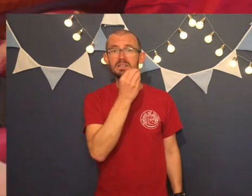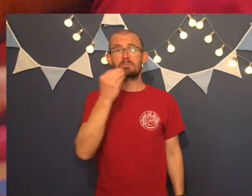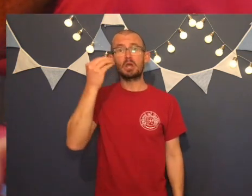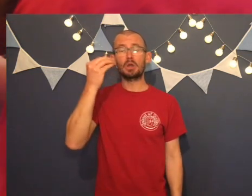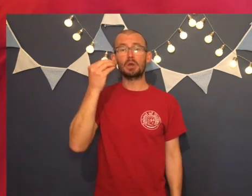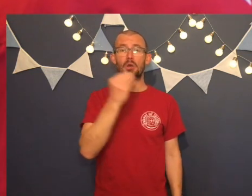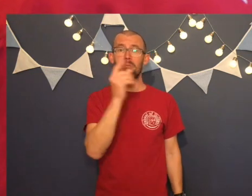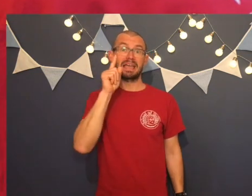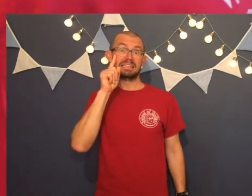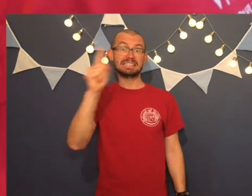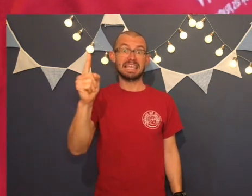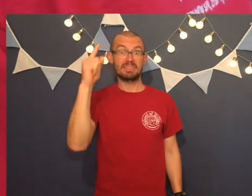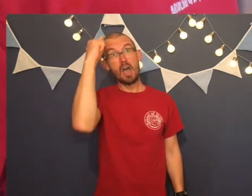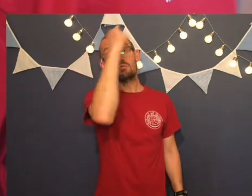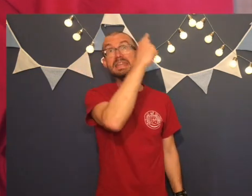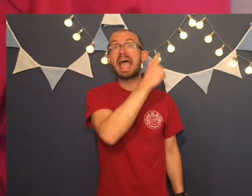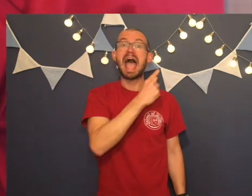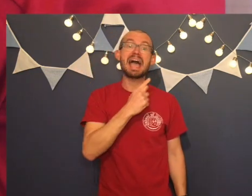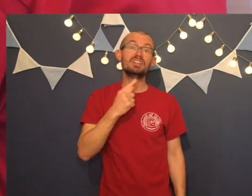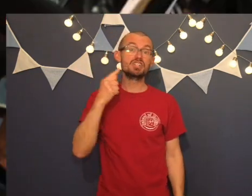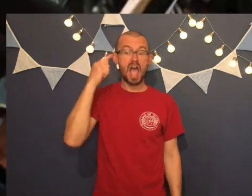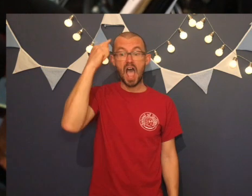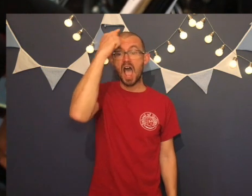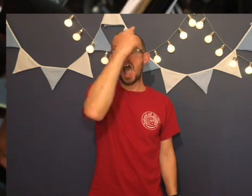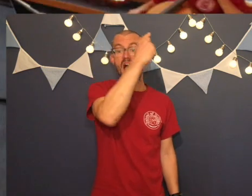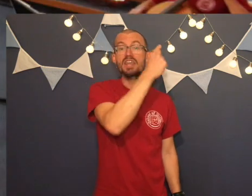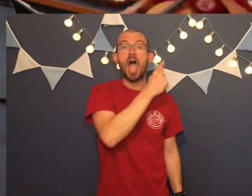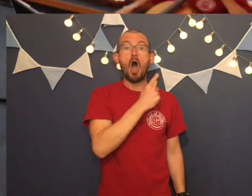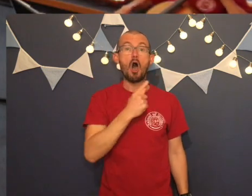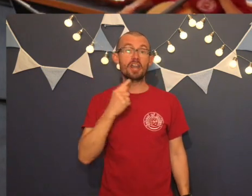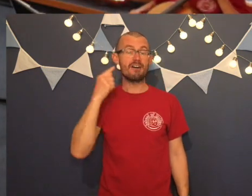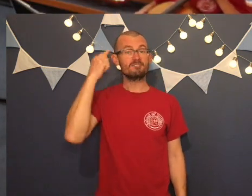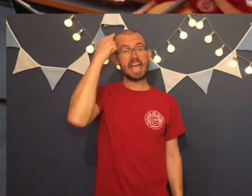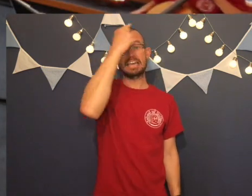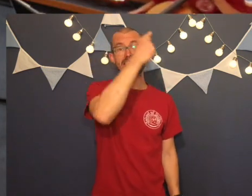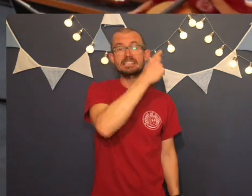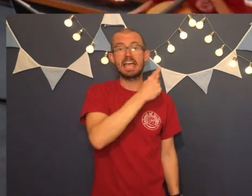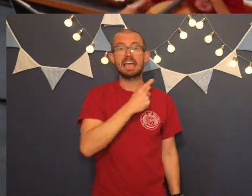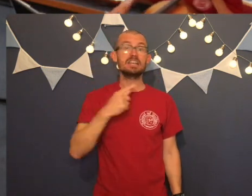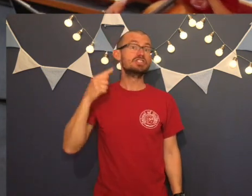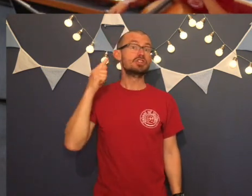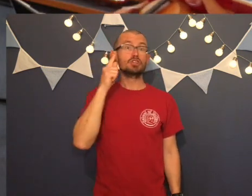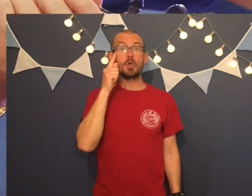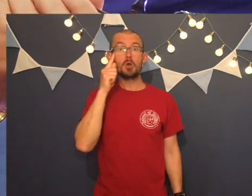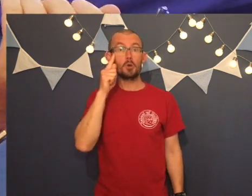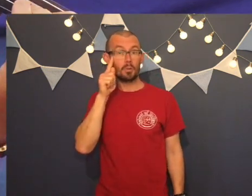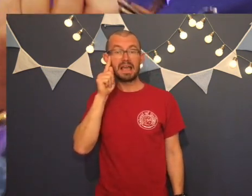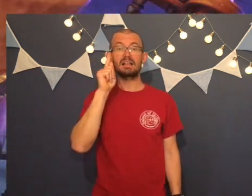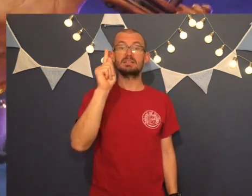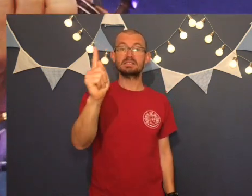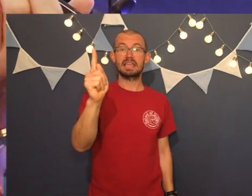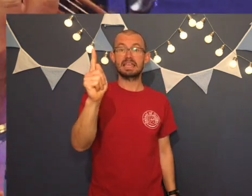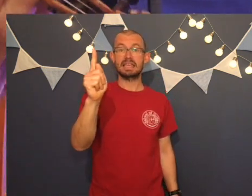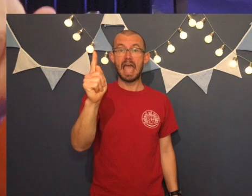flowers bloom, see the reaction. On our faces, you